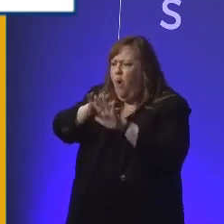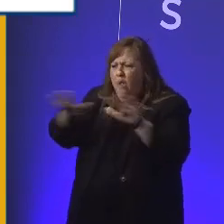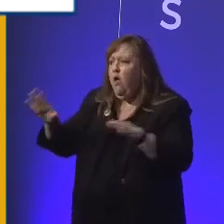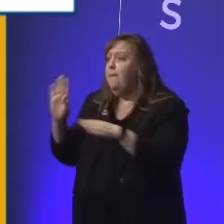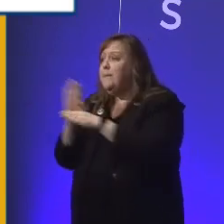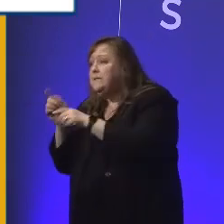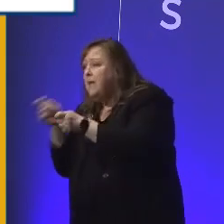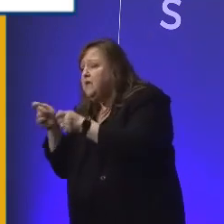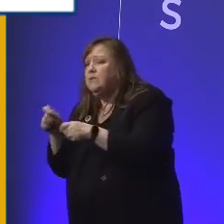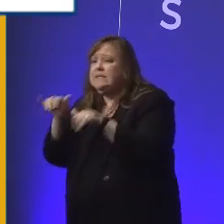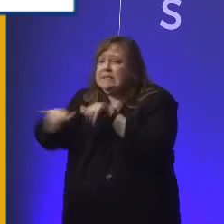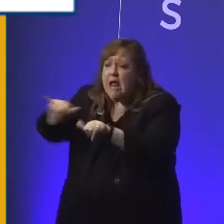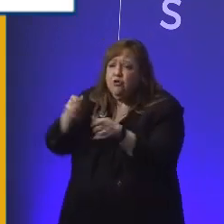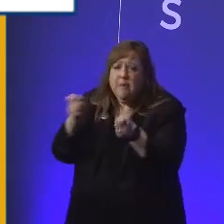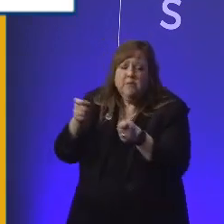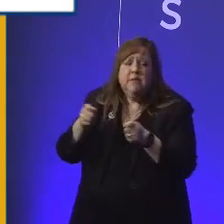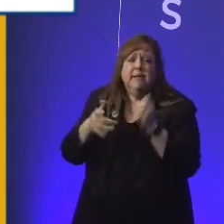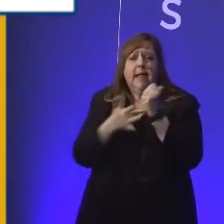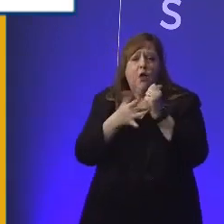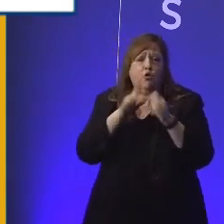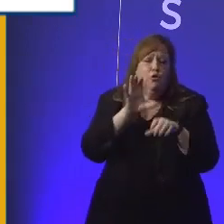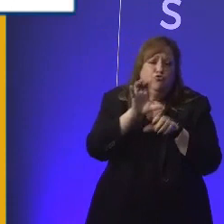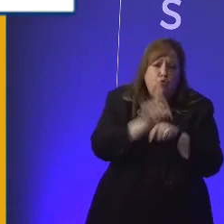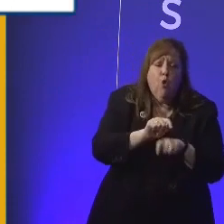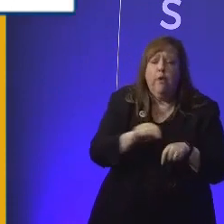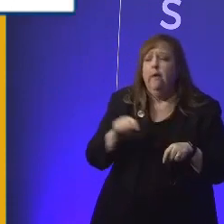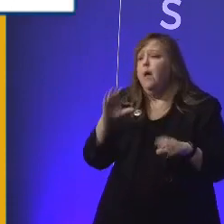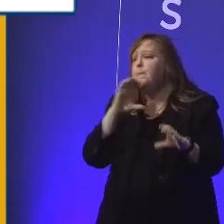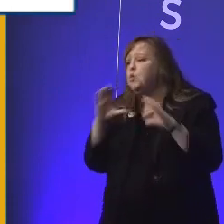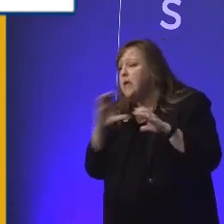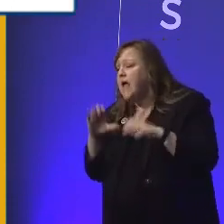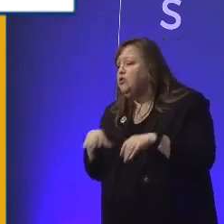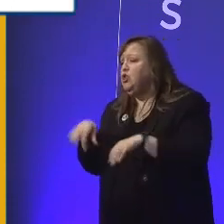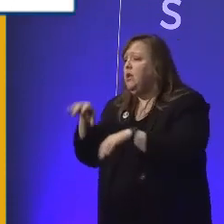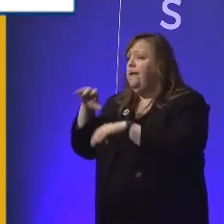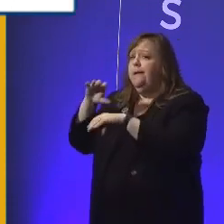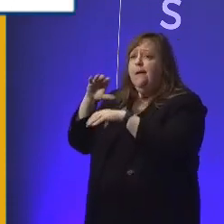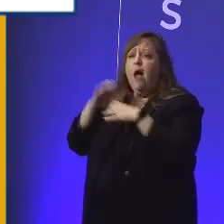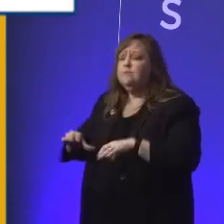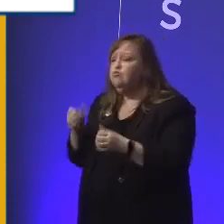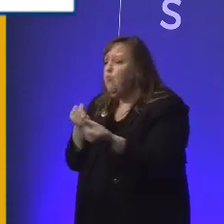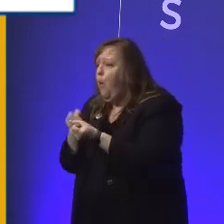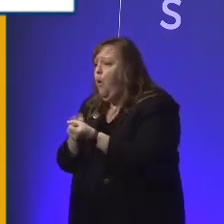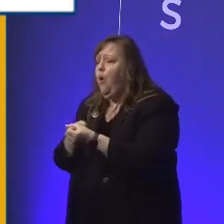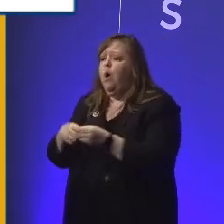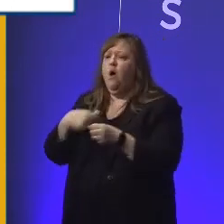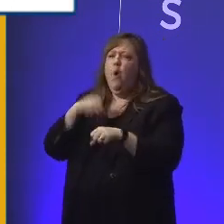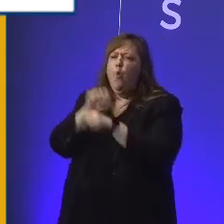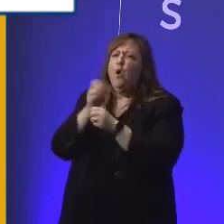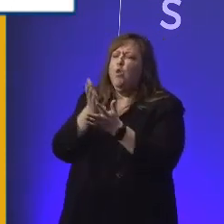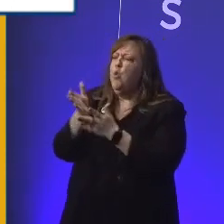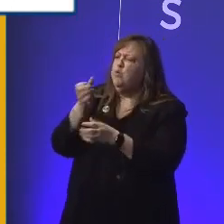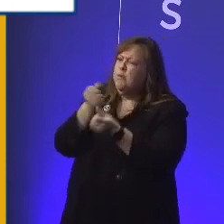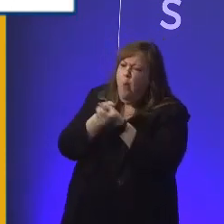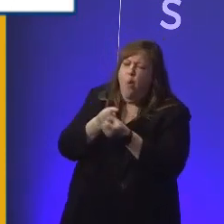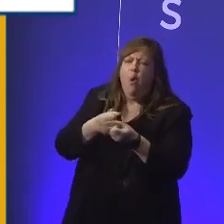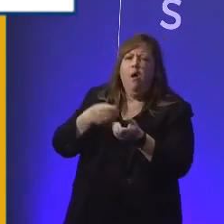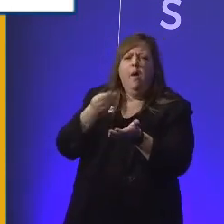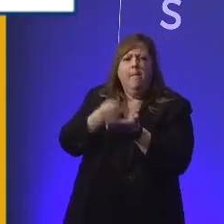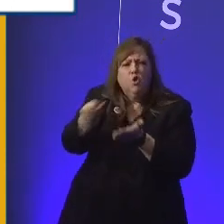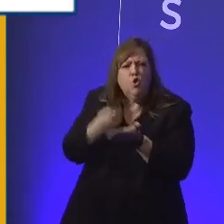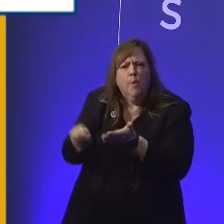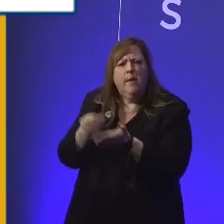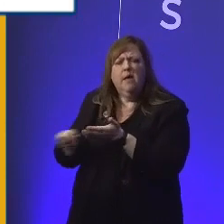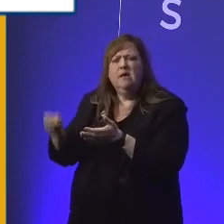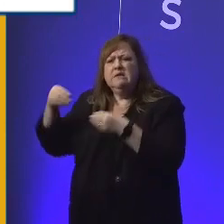our standards management, technical consulting, our comms, our customer support, we're working through support, procurement, sales engineering to